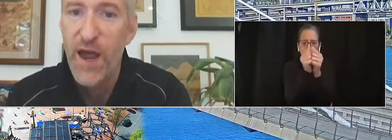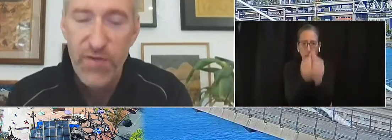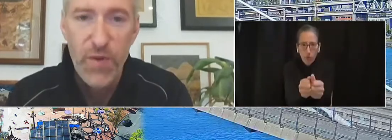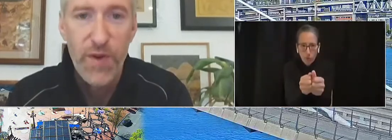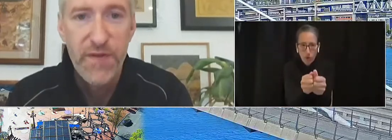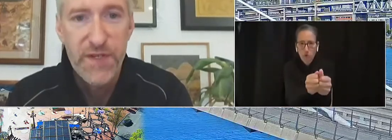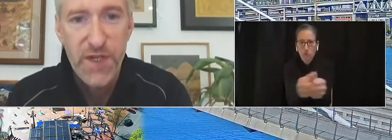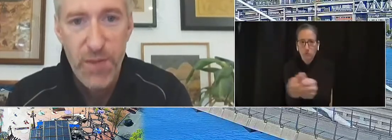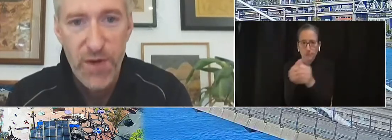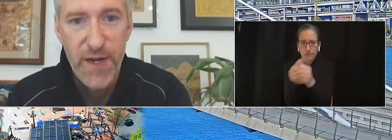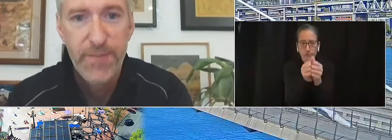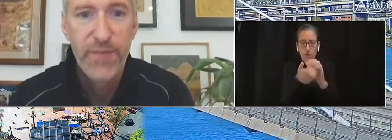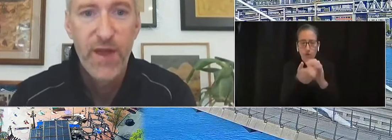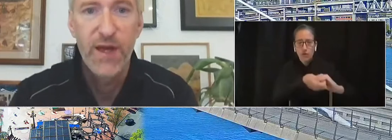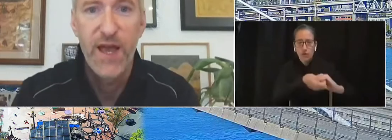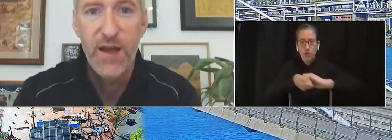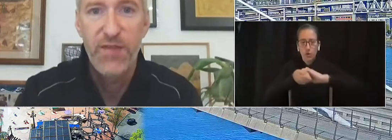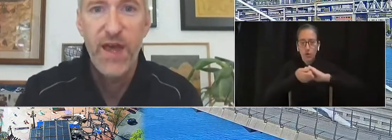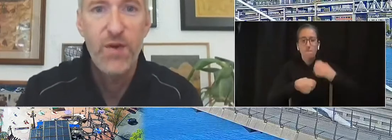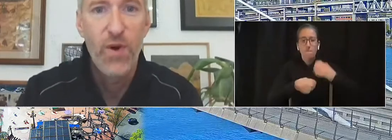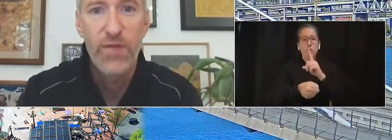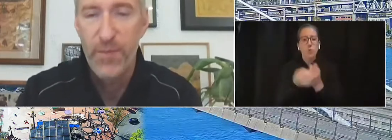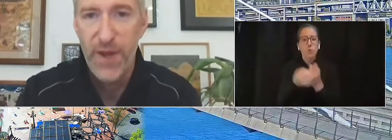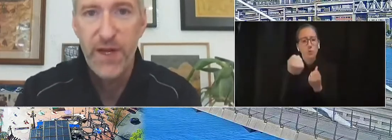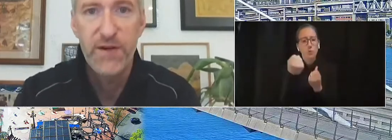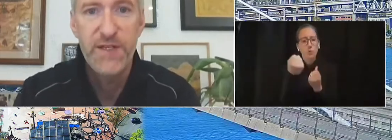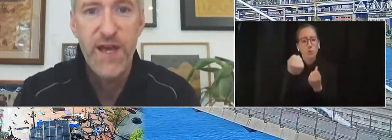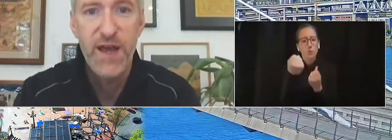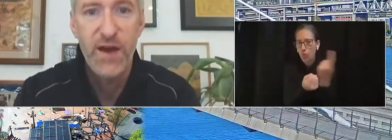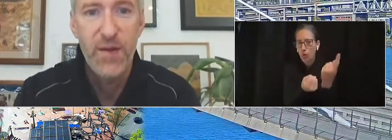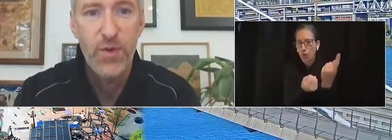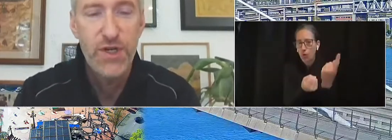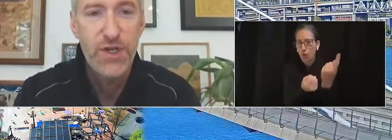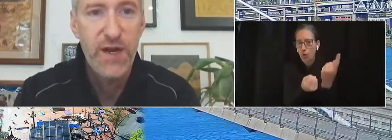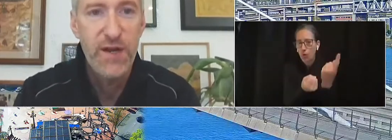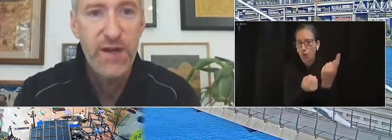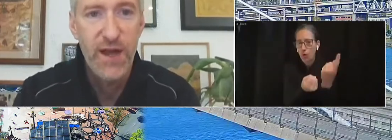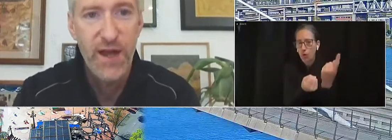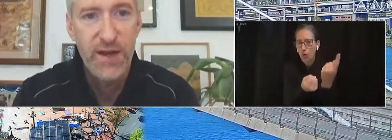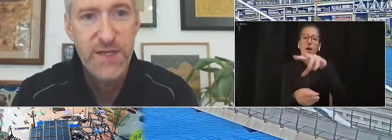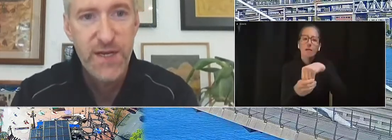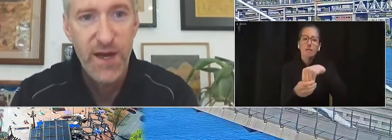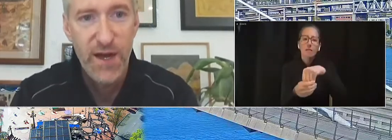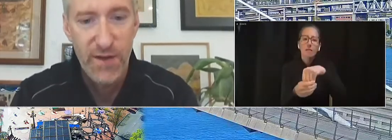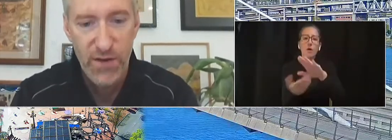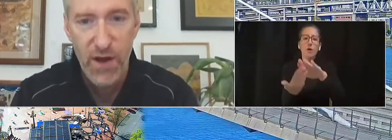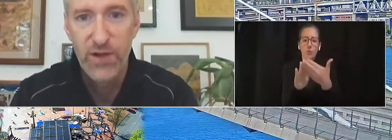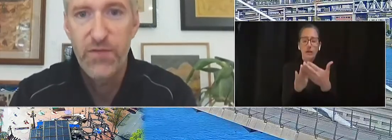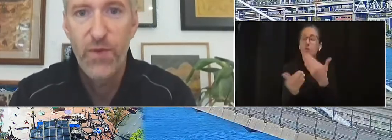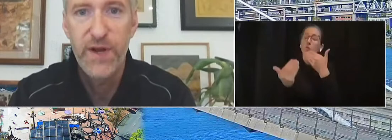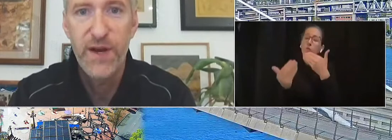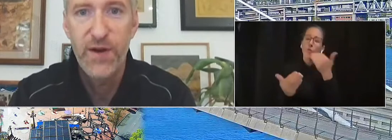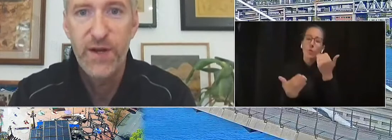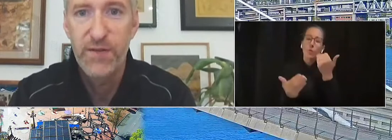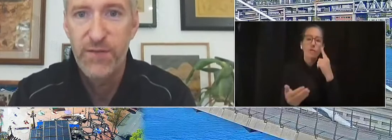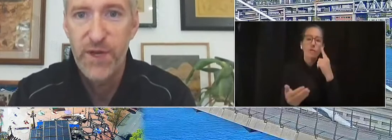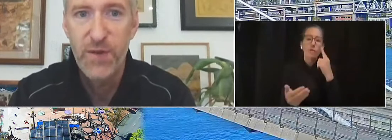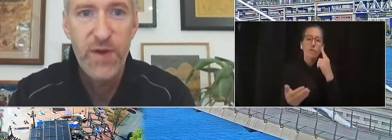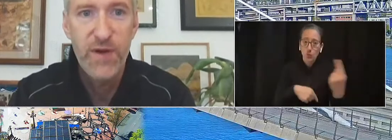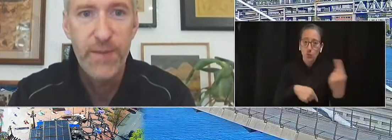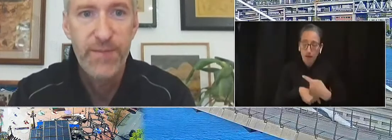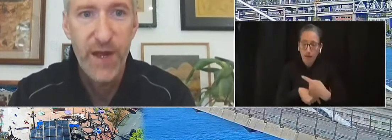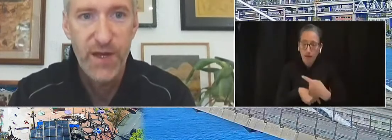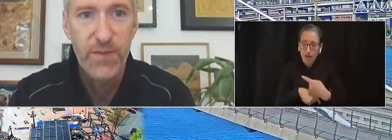everything in this community. Again, thank you all for being here today. I appreciate it. And I'll look forward to hearing